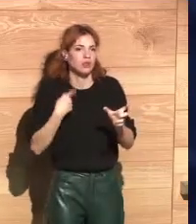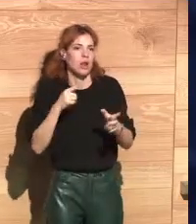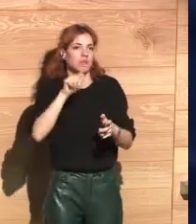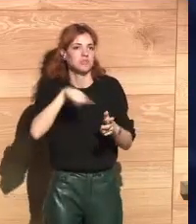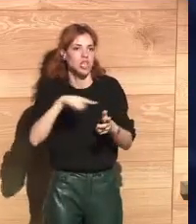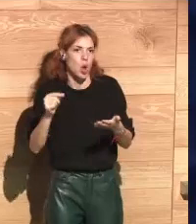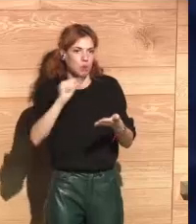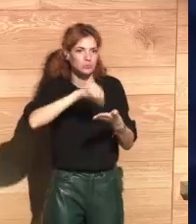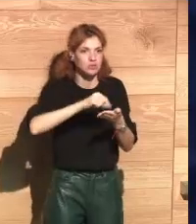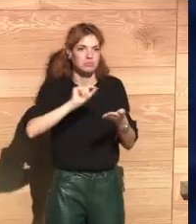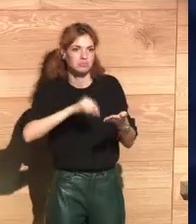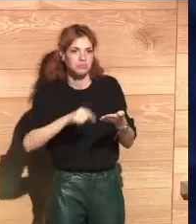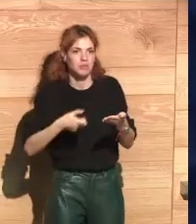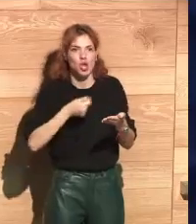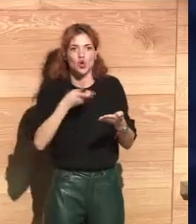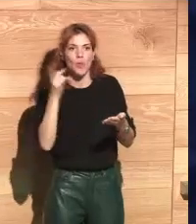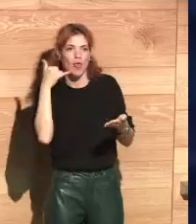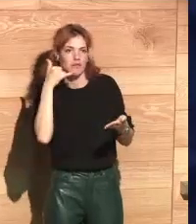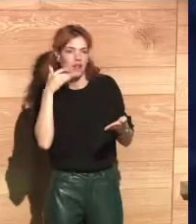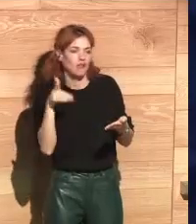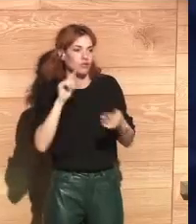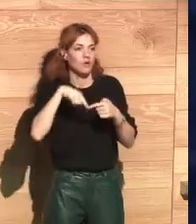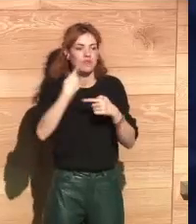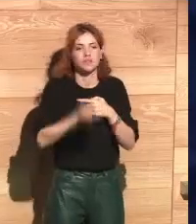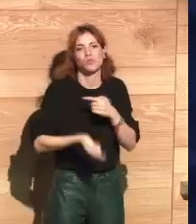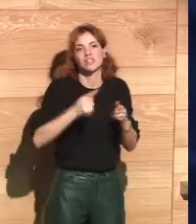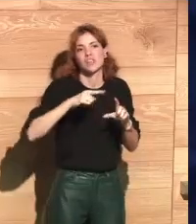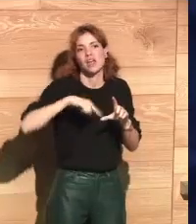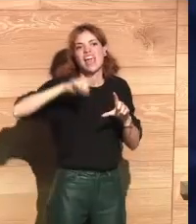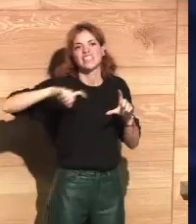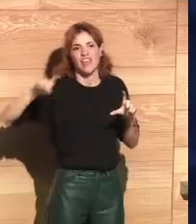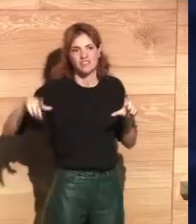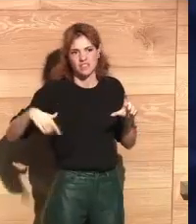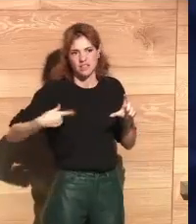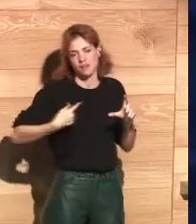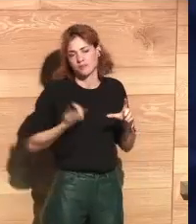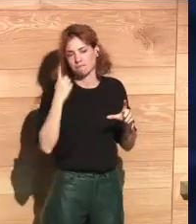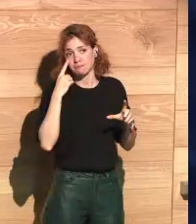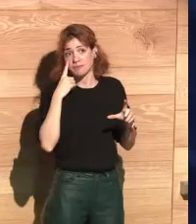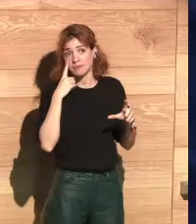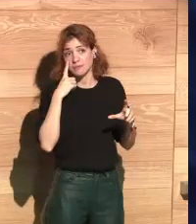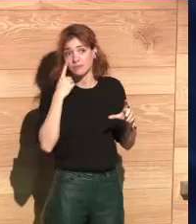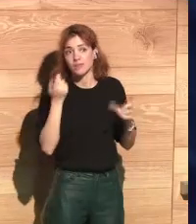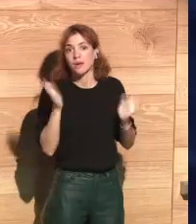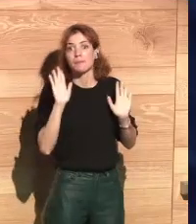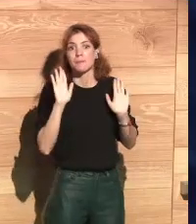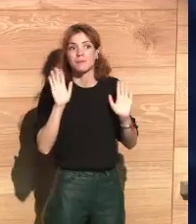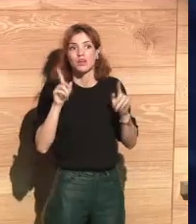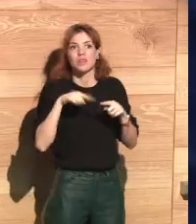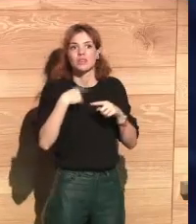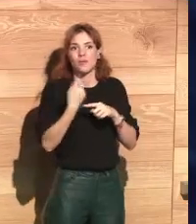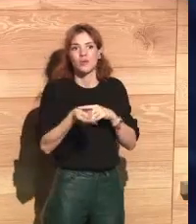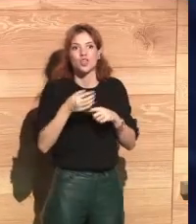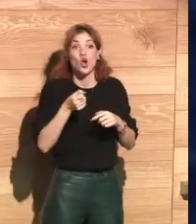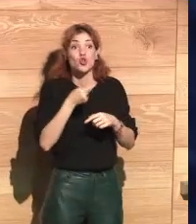them, did you vote in the Brexit referendum? Yes, no. You would note it down and then you would run the statistics. The problem with this is